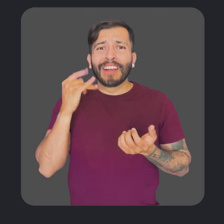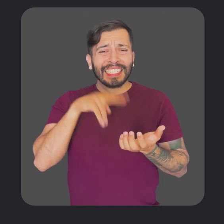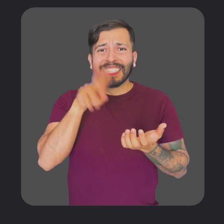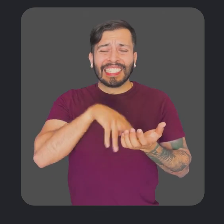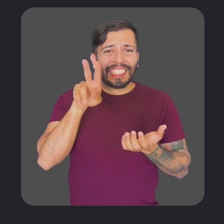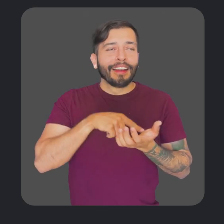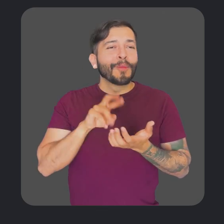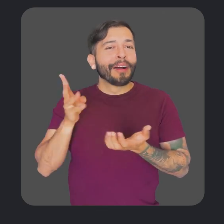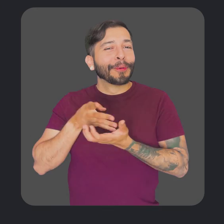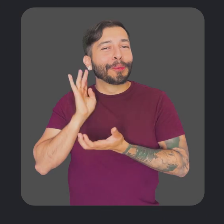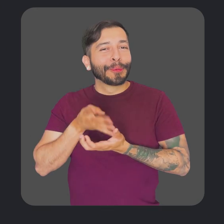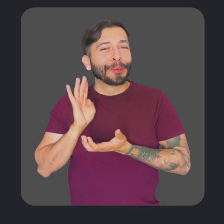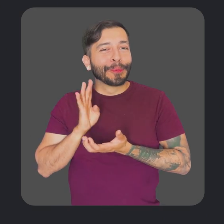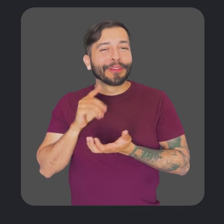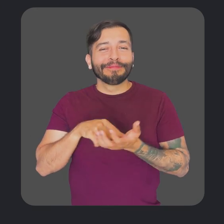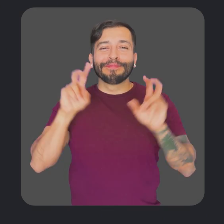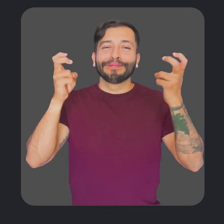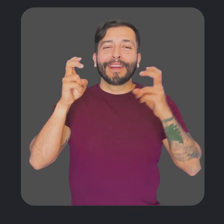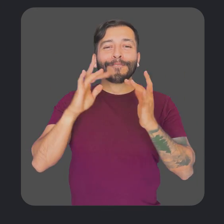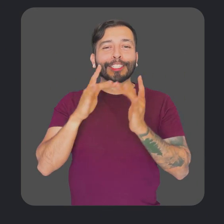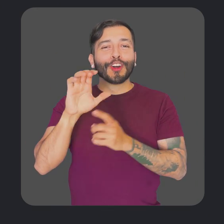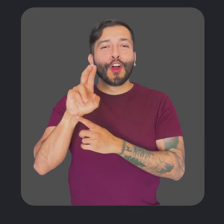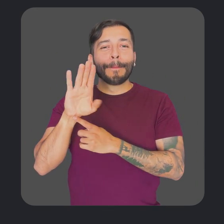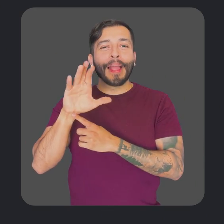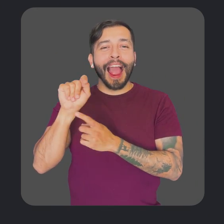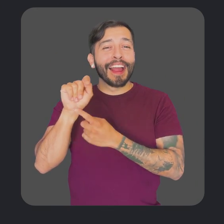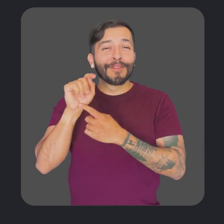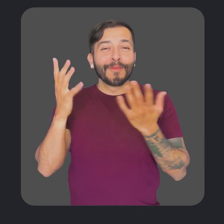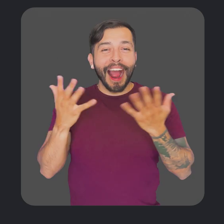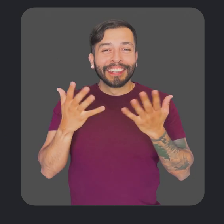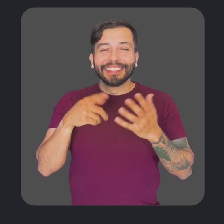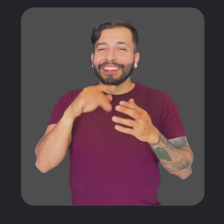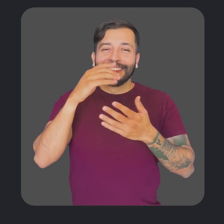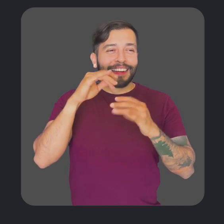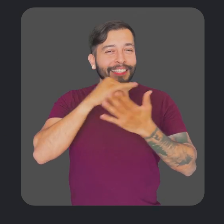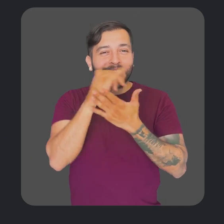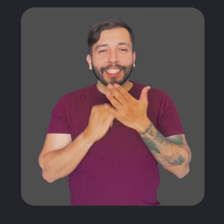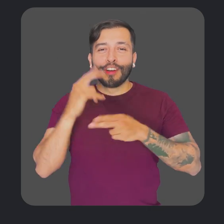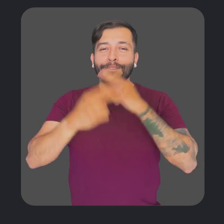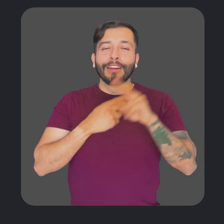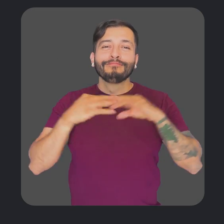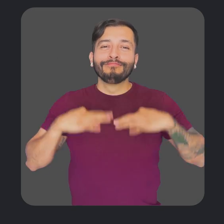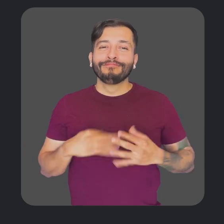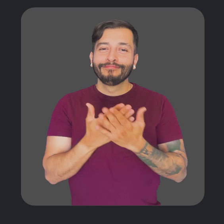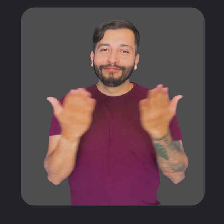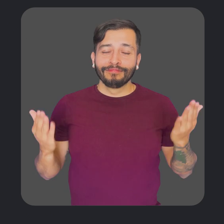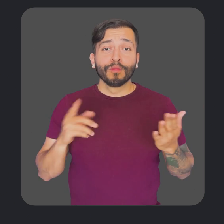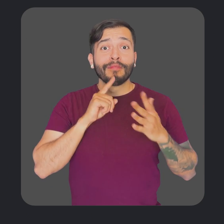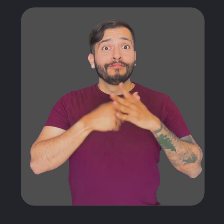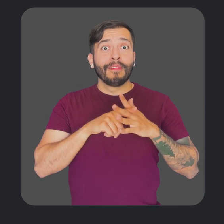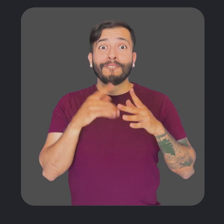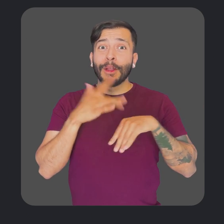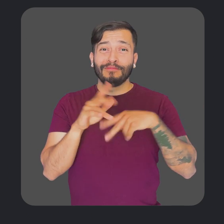helpful for anyone who can't easily look at their phone while walking. We consider it a virtual curb cut that benefits many people. Previously,